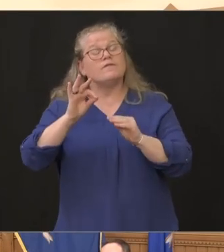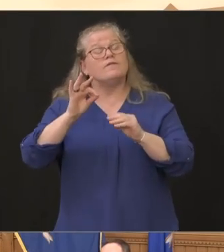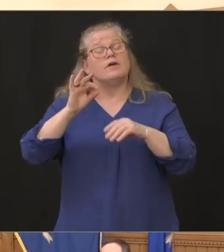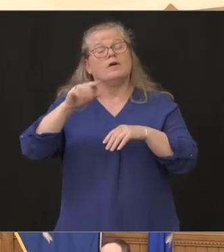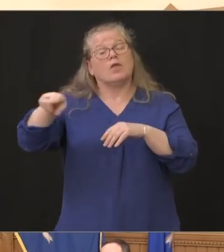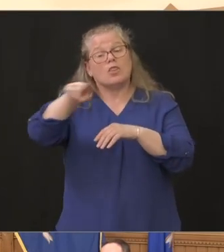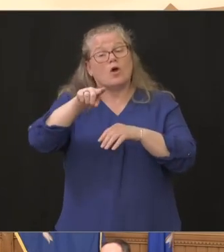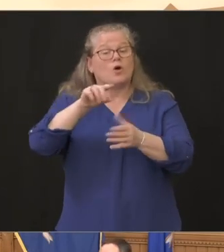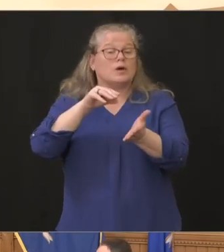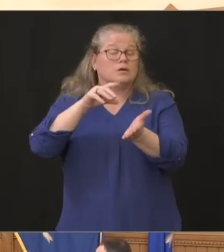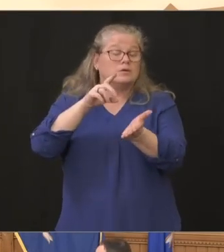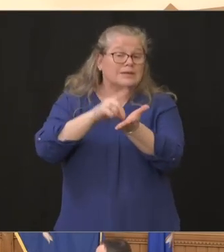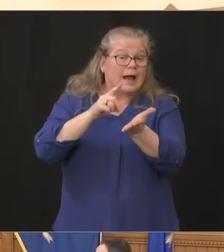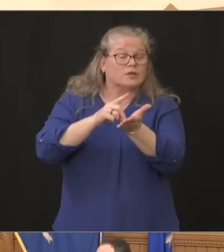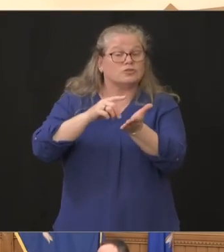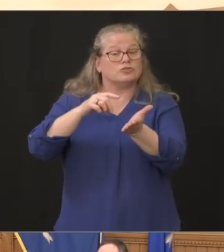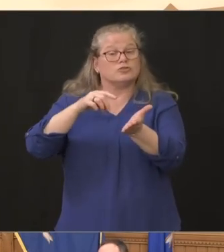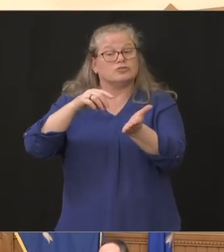and i